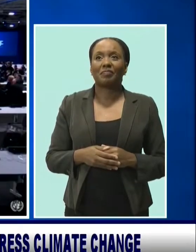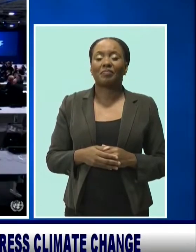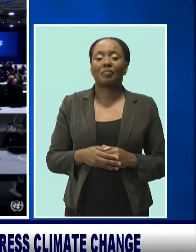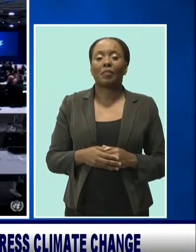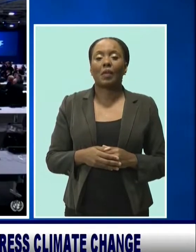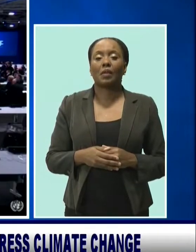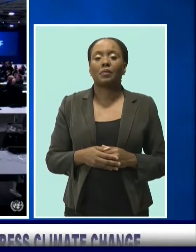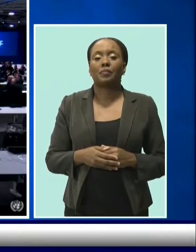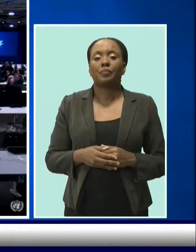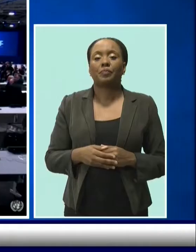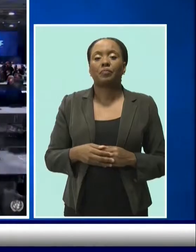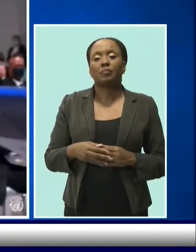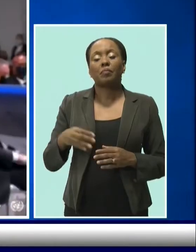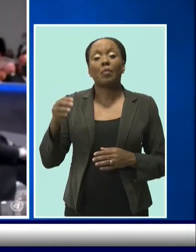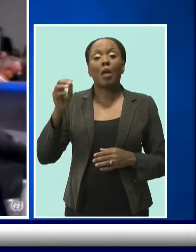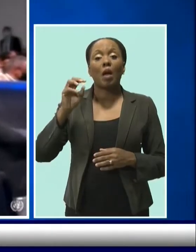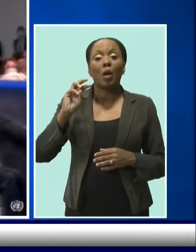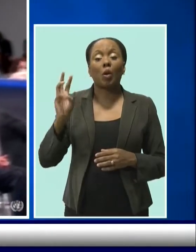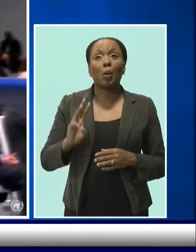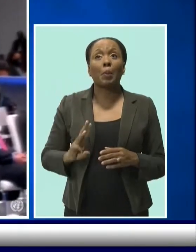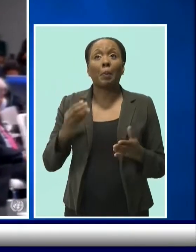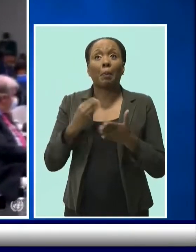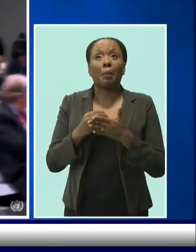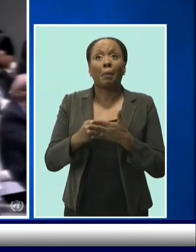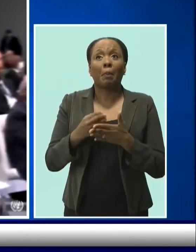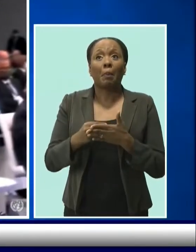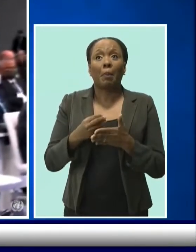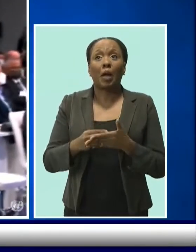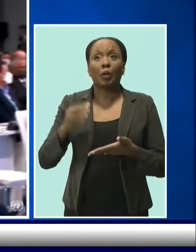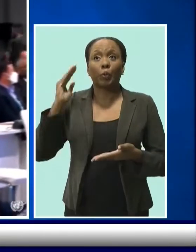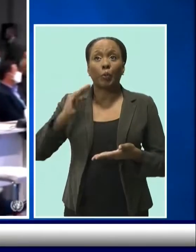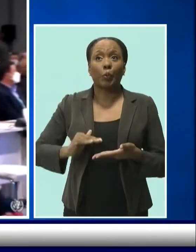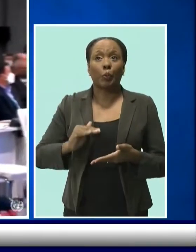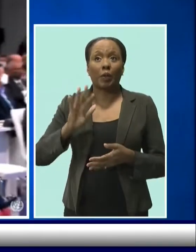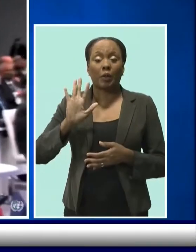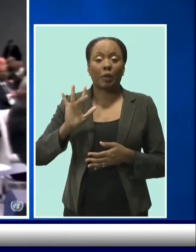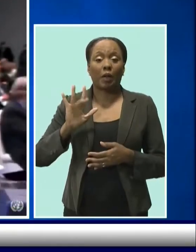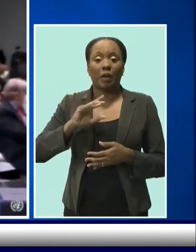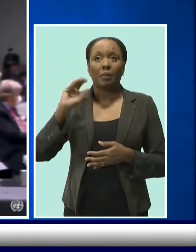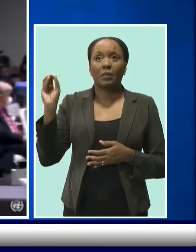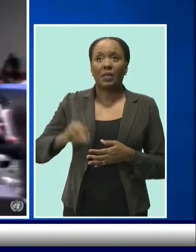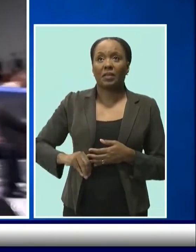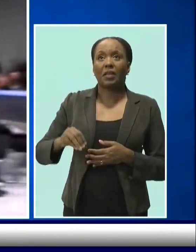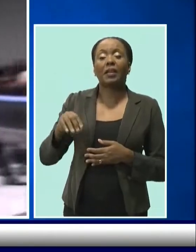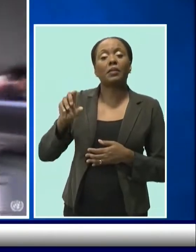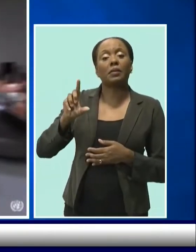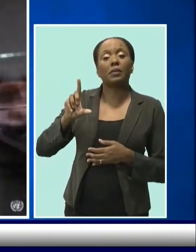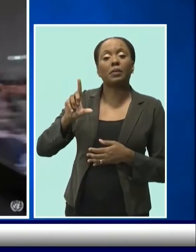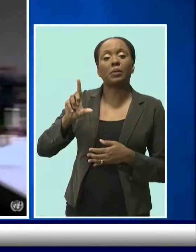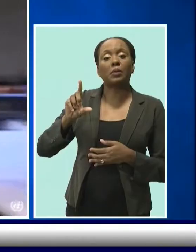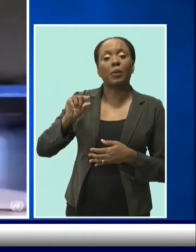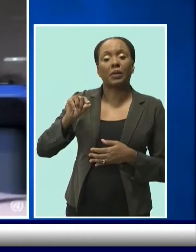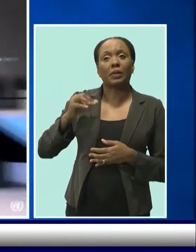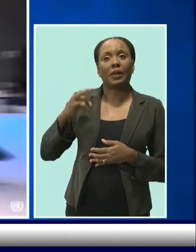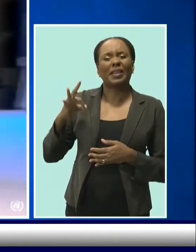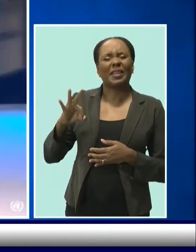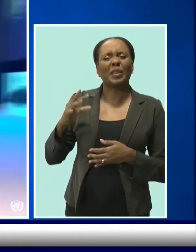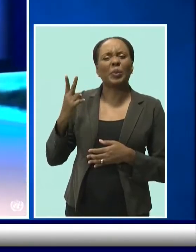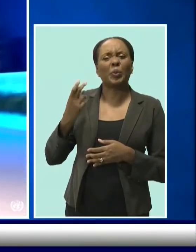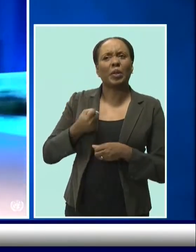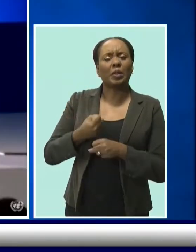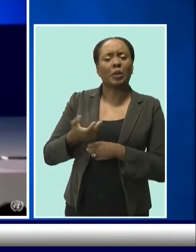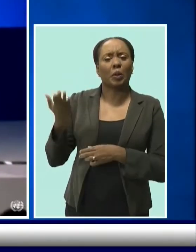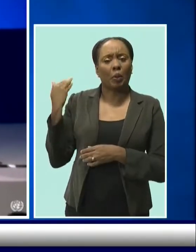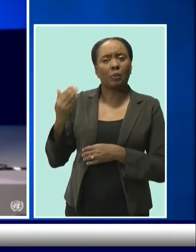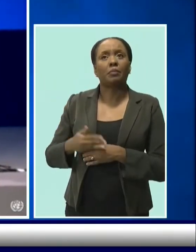climate finance to small island developing states declined by 25% in 2019, Prime Minister Mia Amour